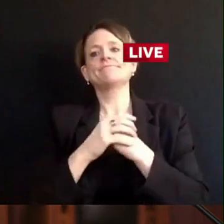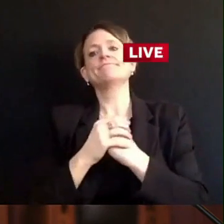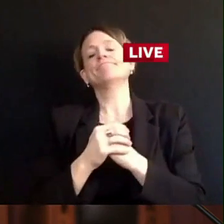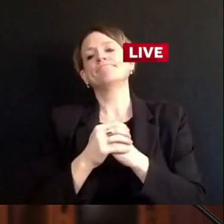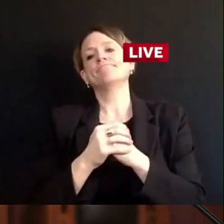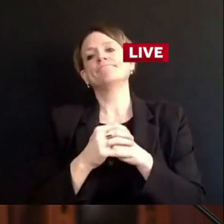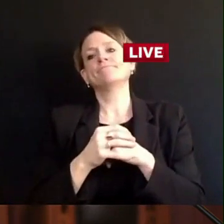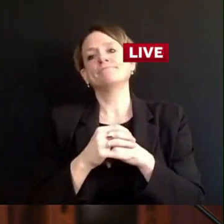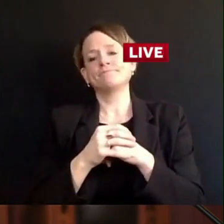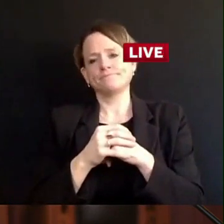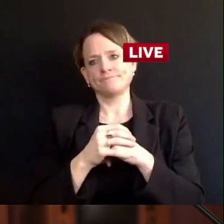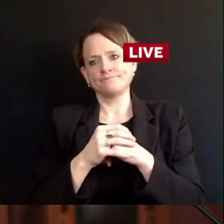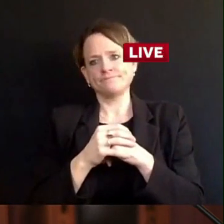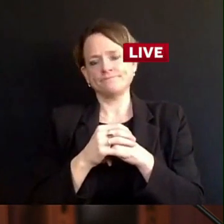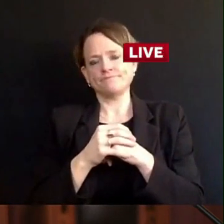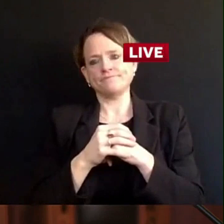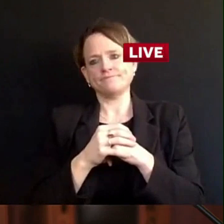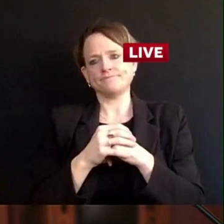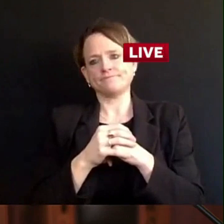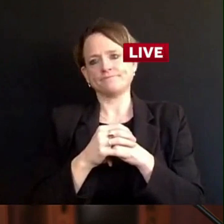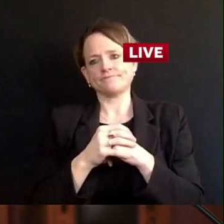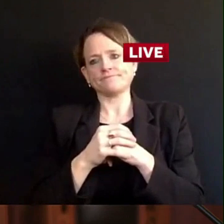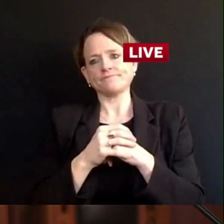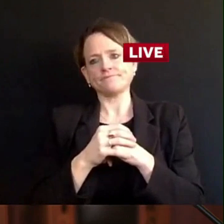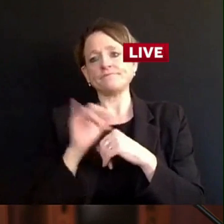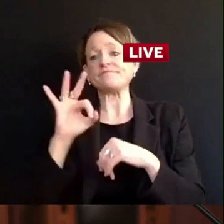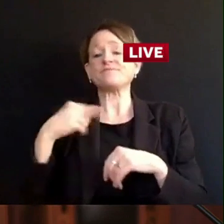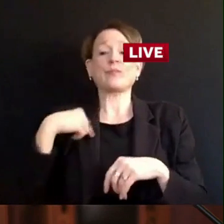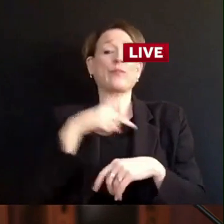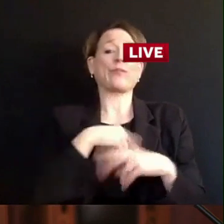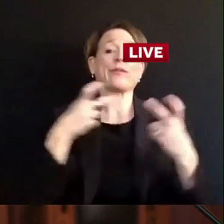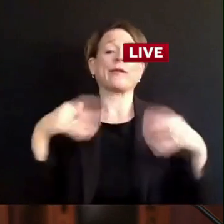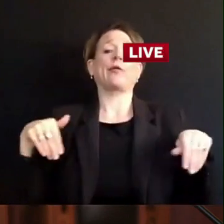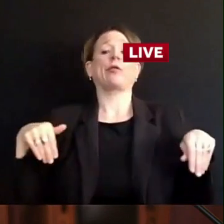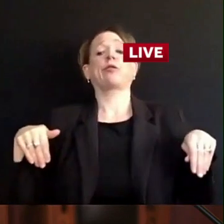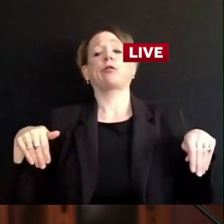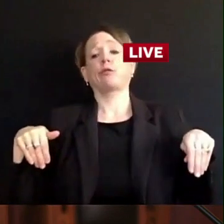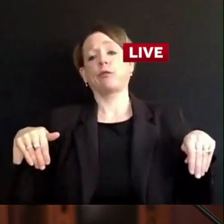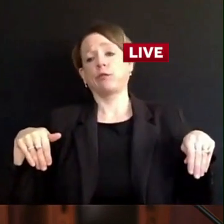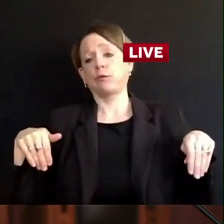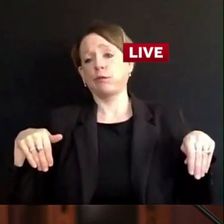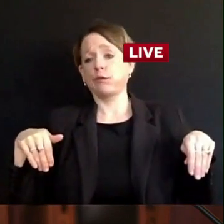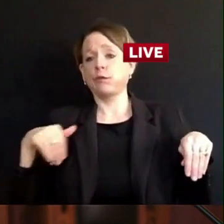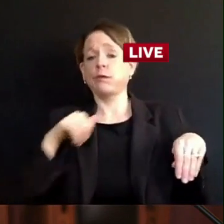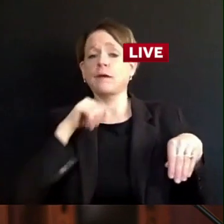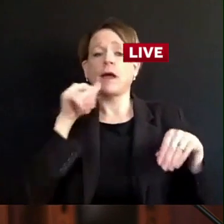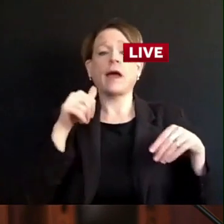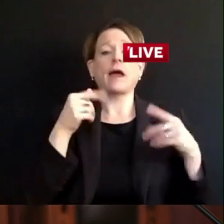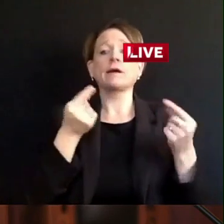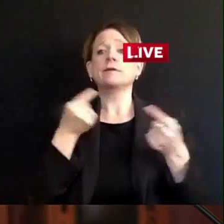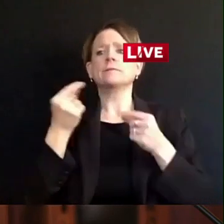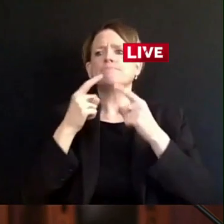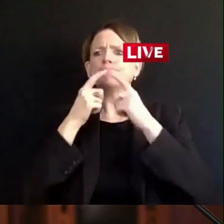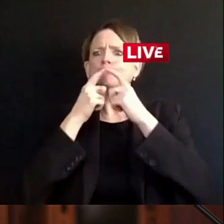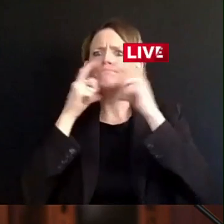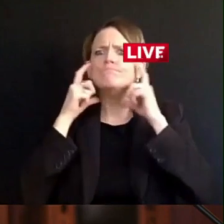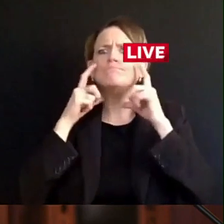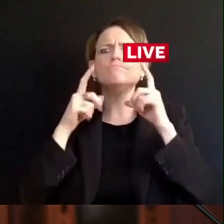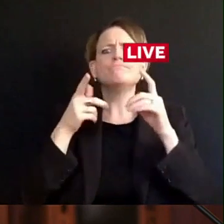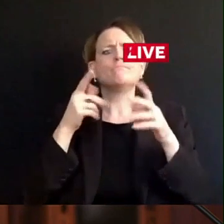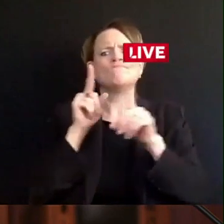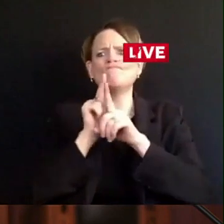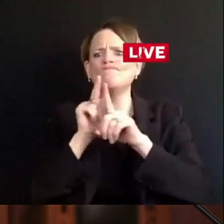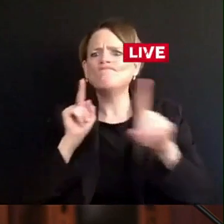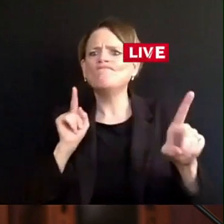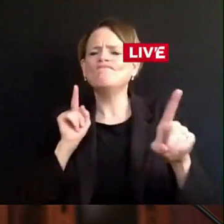strategies that we know work, socially distancing, mask wearing, good hand hygiene. mean, this virus does its